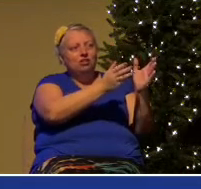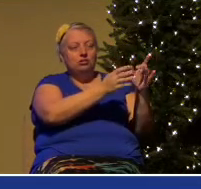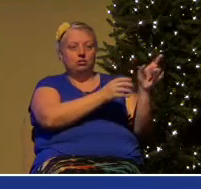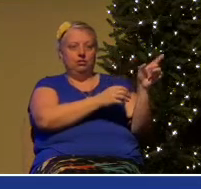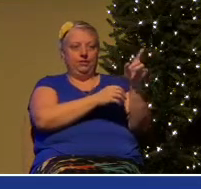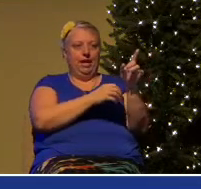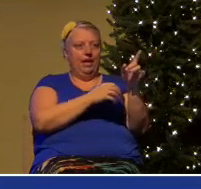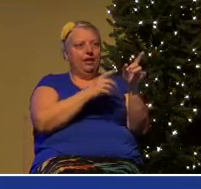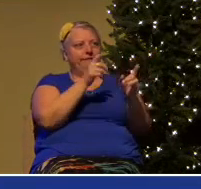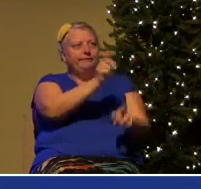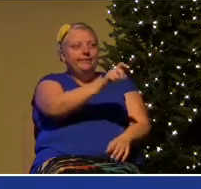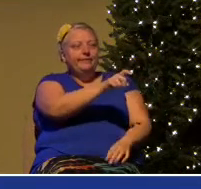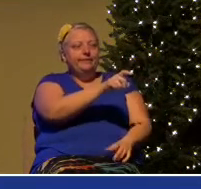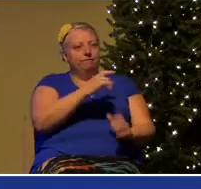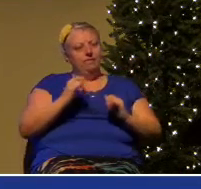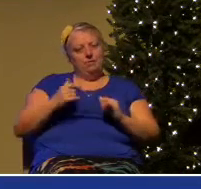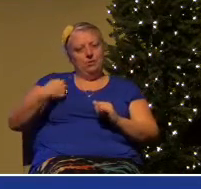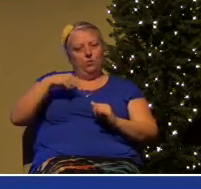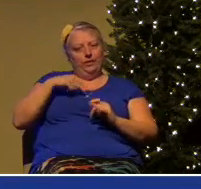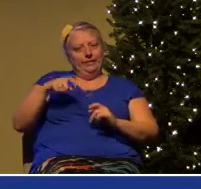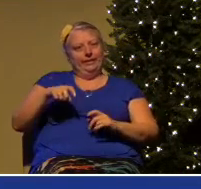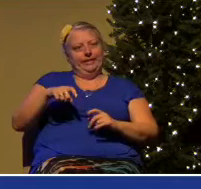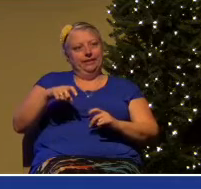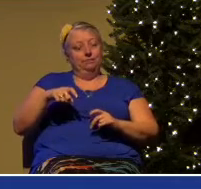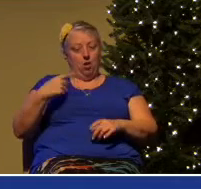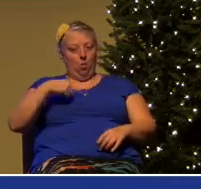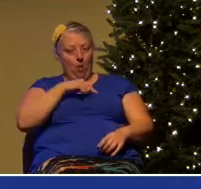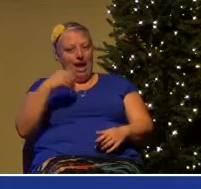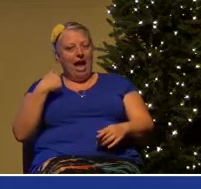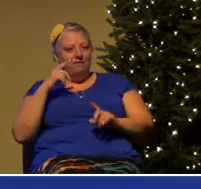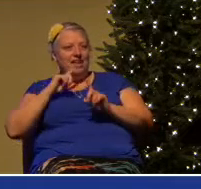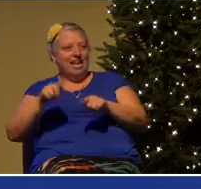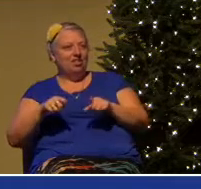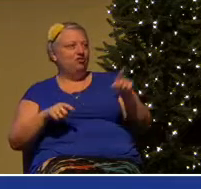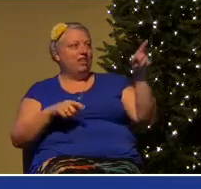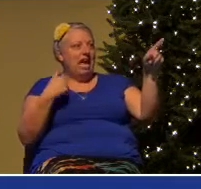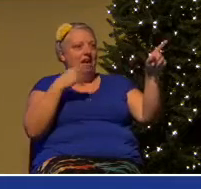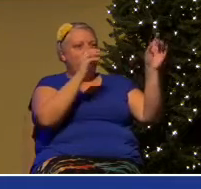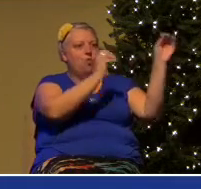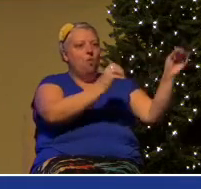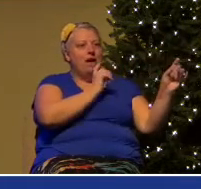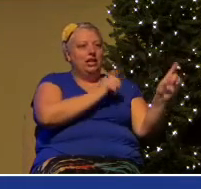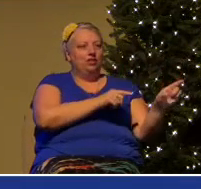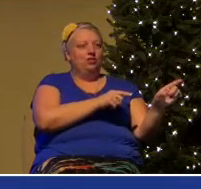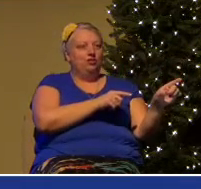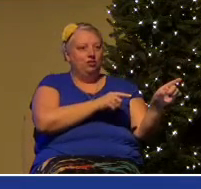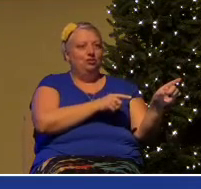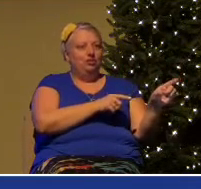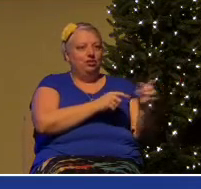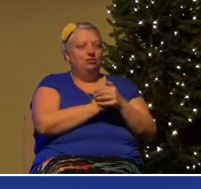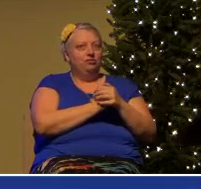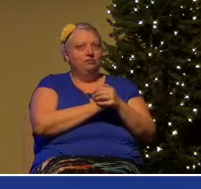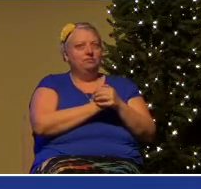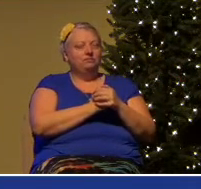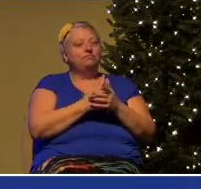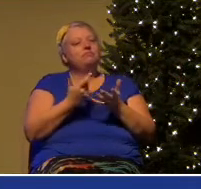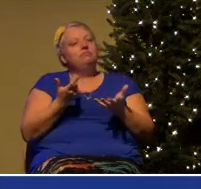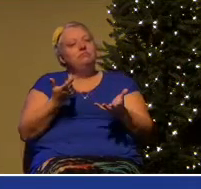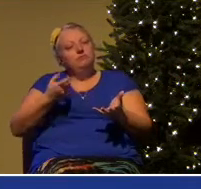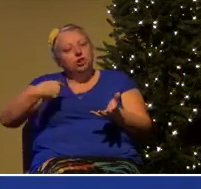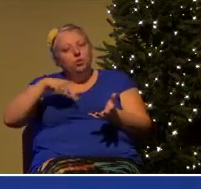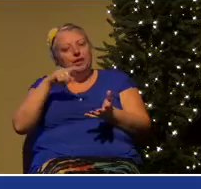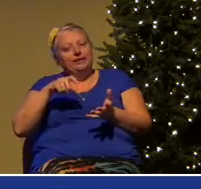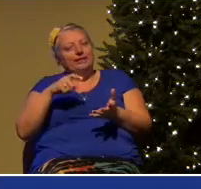sometimes. Except they have no answer. And so, all you have to do is show some